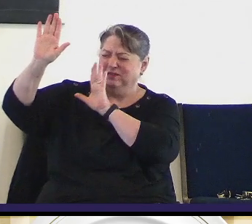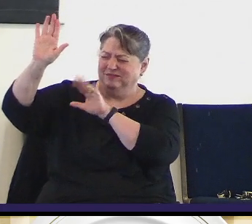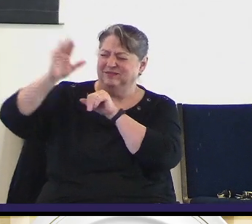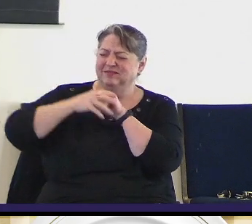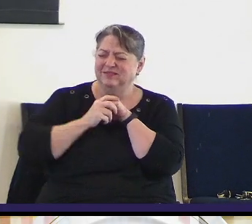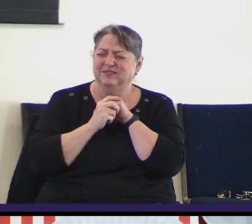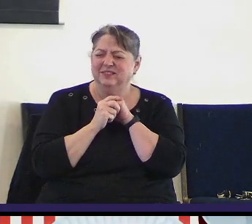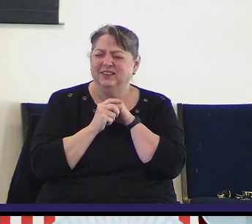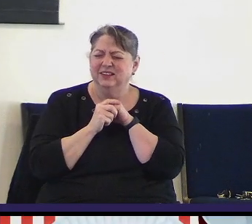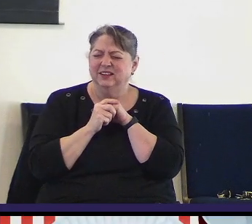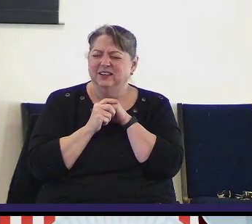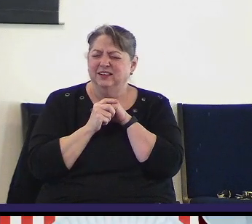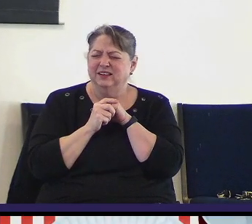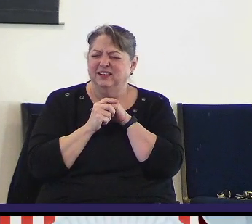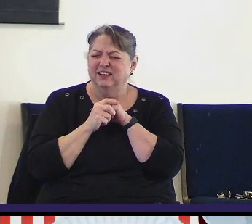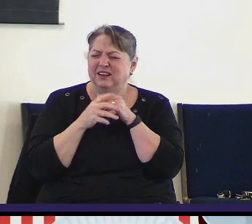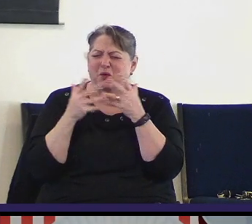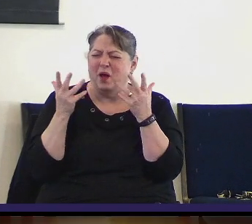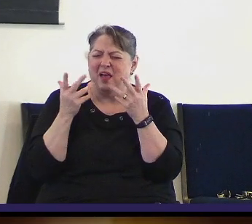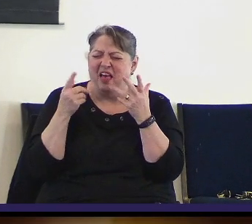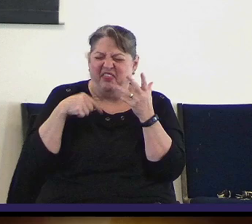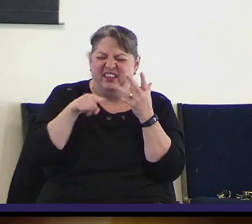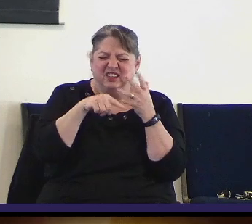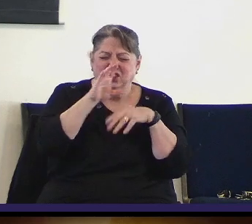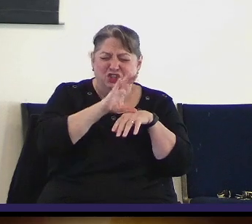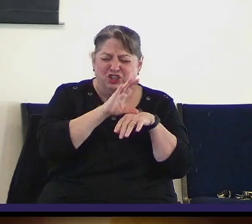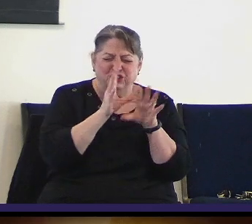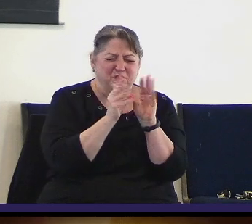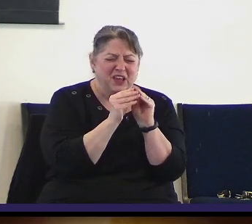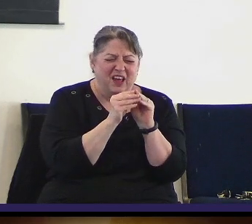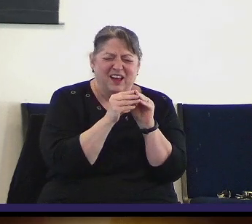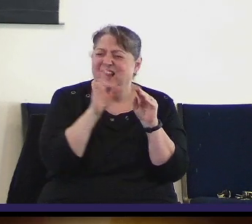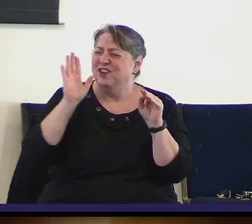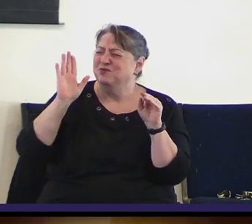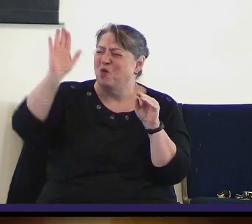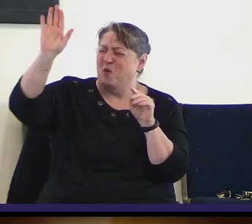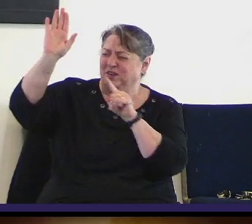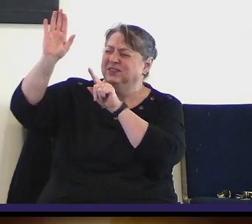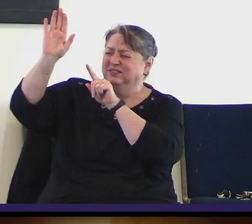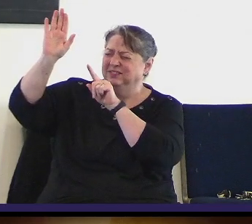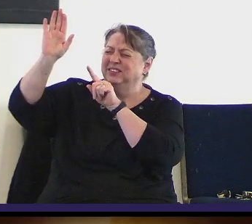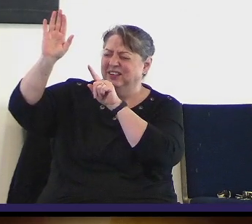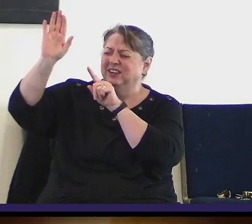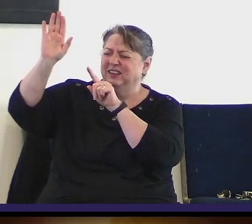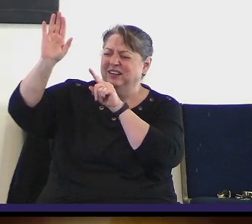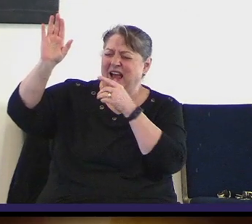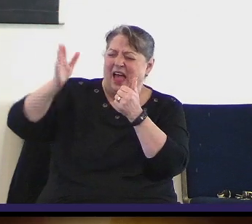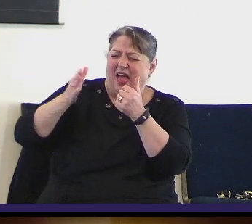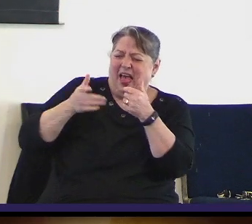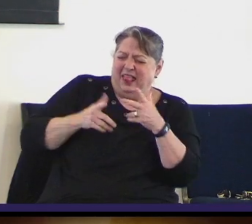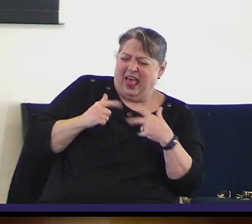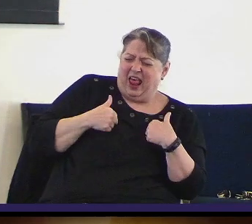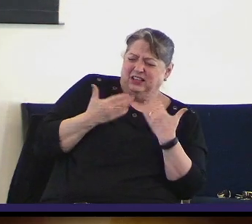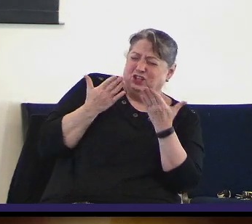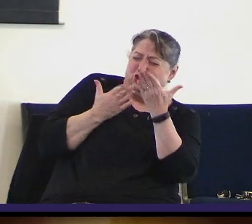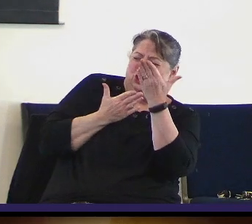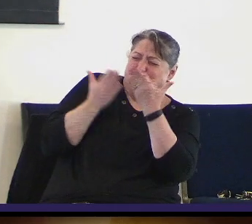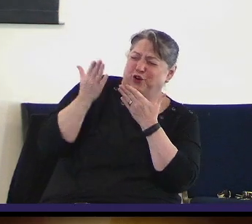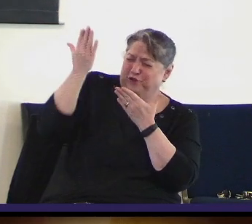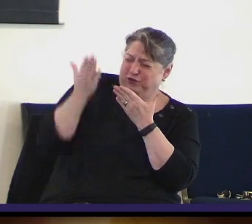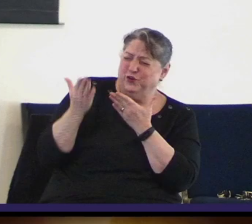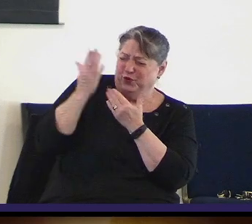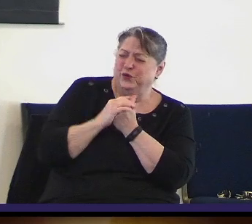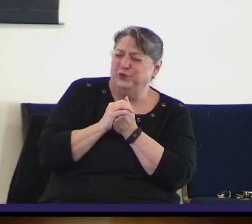Father, you own this service. Let us serve you as we can. Let us